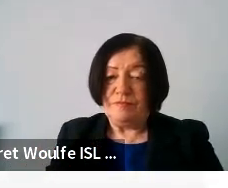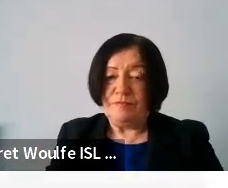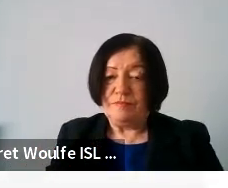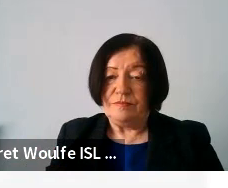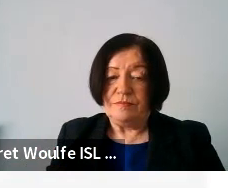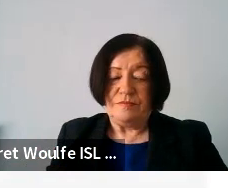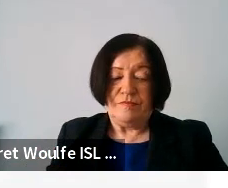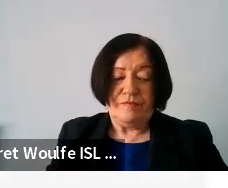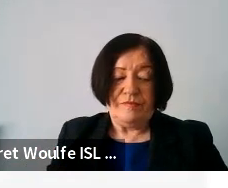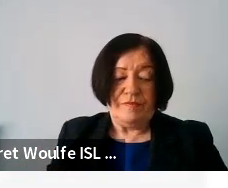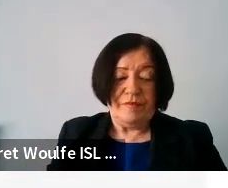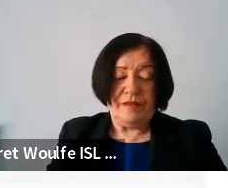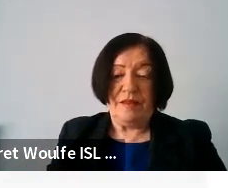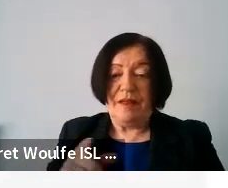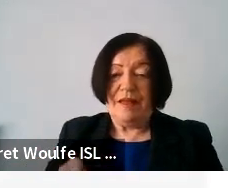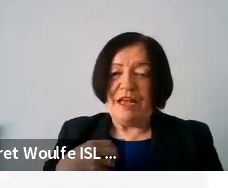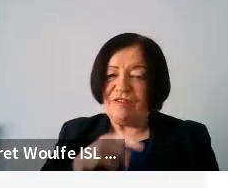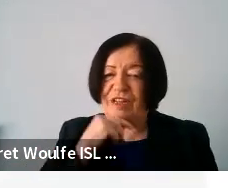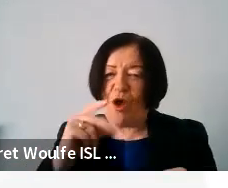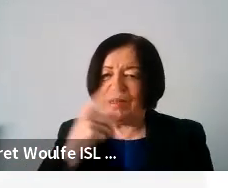Interesting to see here. No one said yes. Yeah.